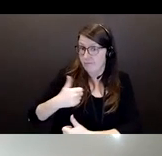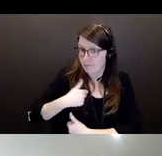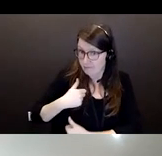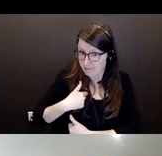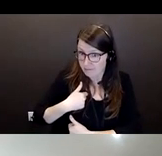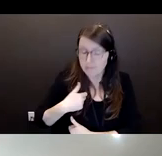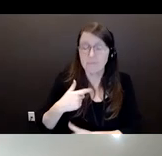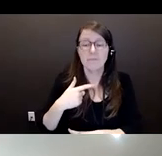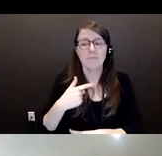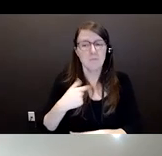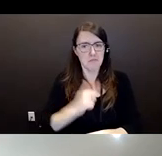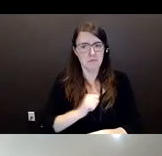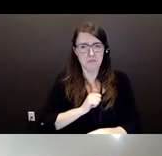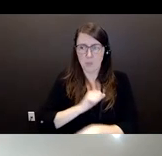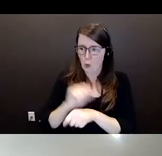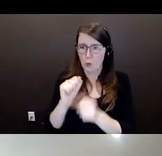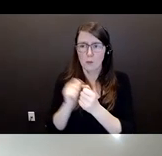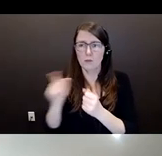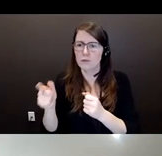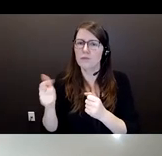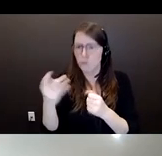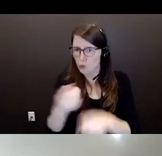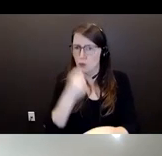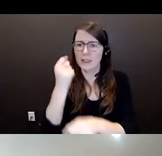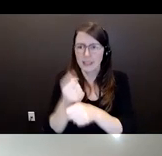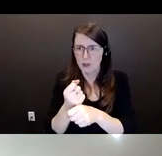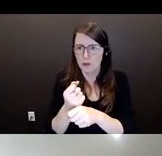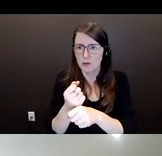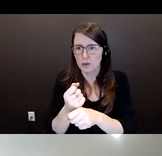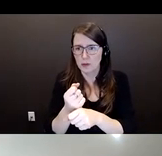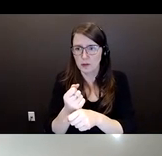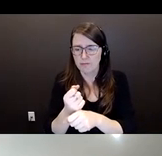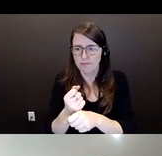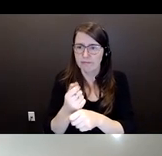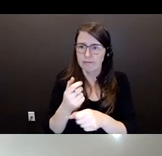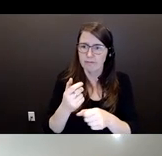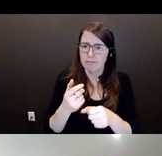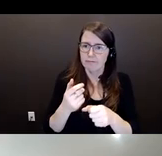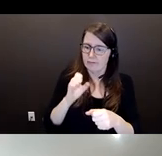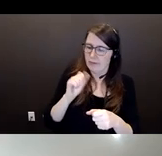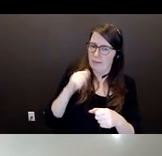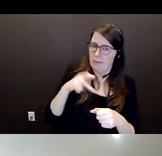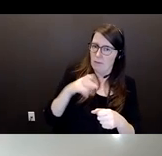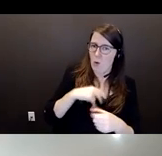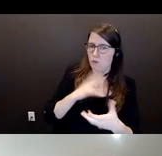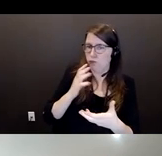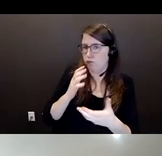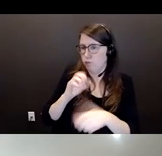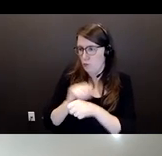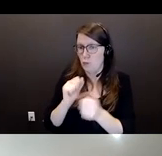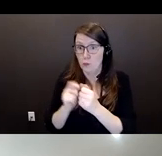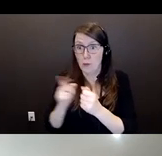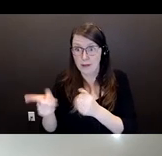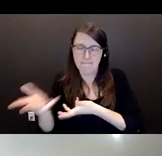a number of years in my capacity at Elder Abuse Prevention Ontario. So, we're pleased that he can come and share